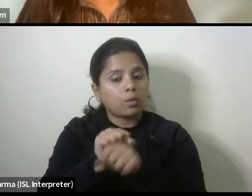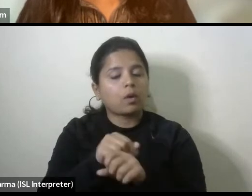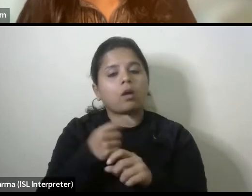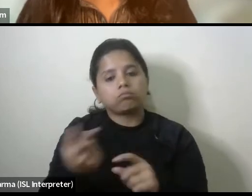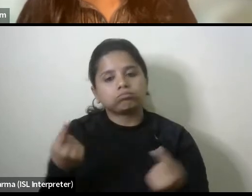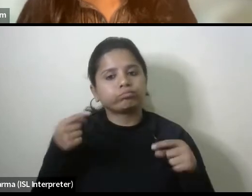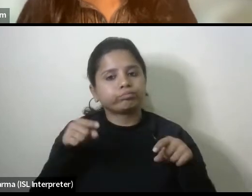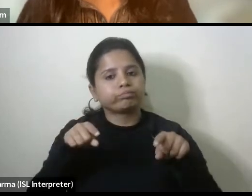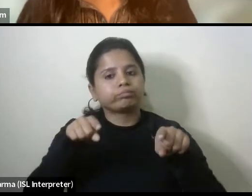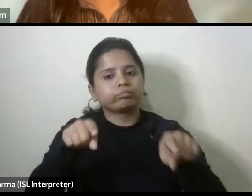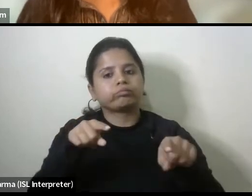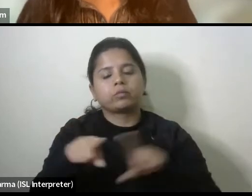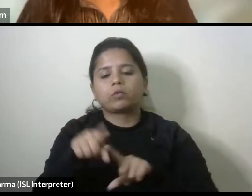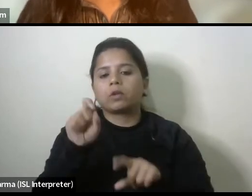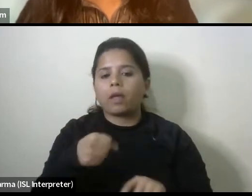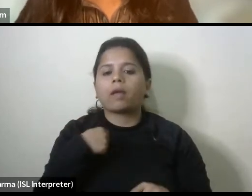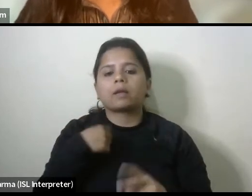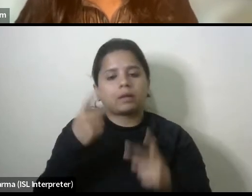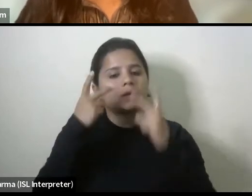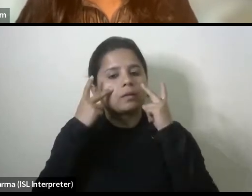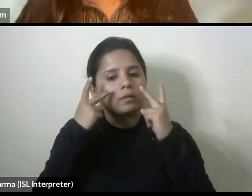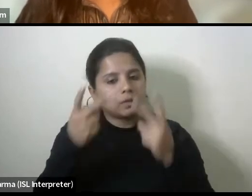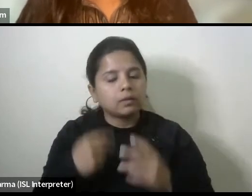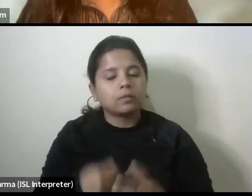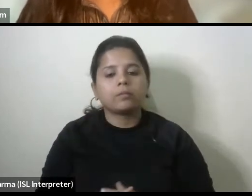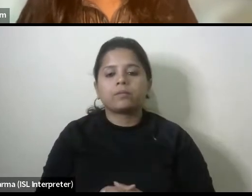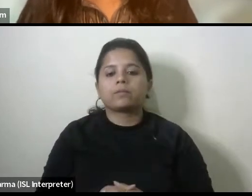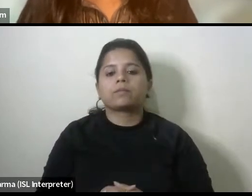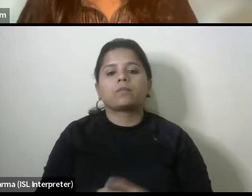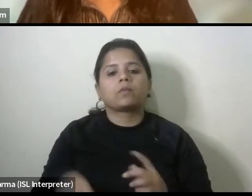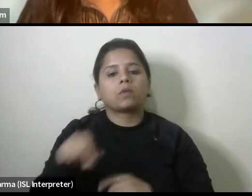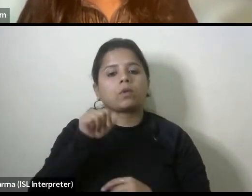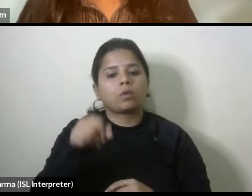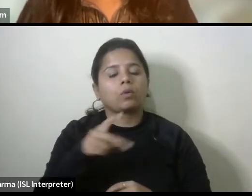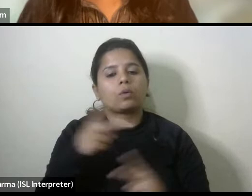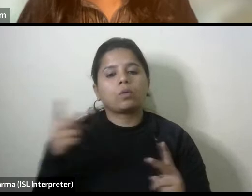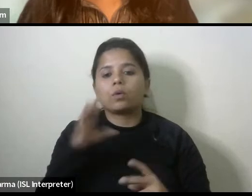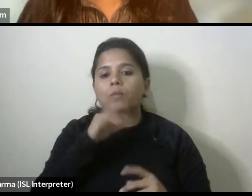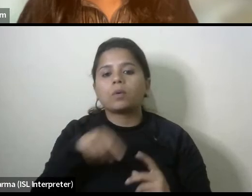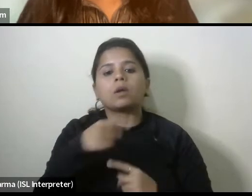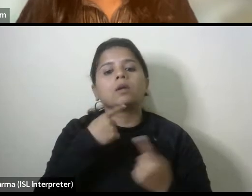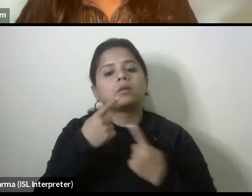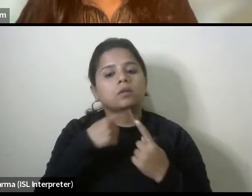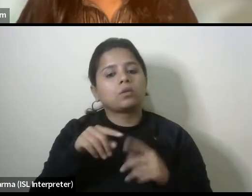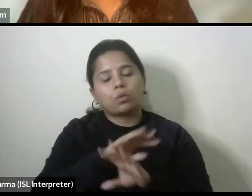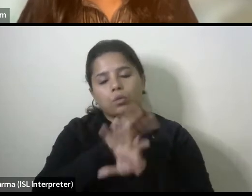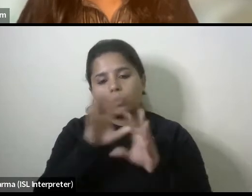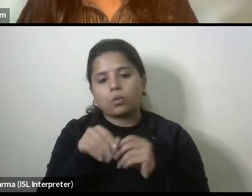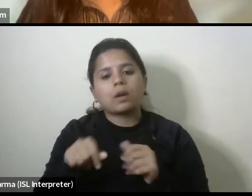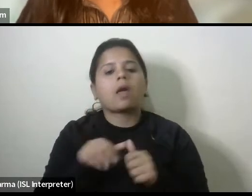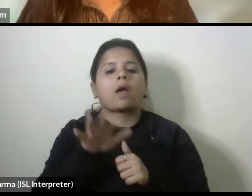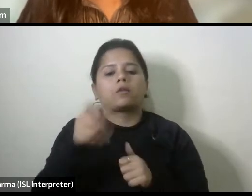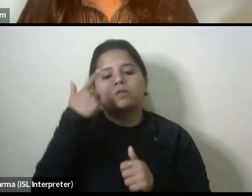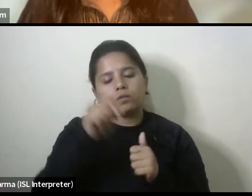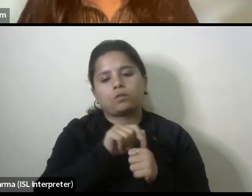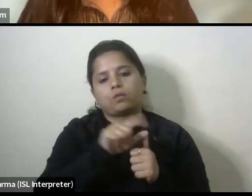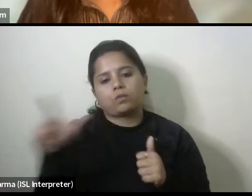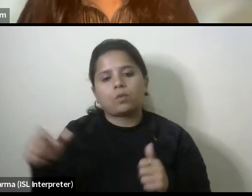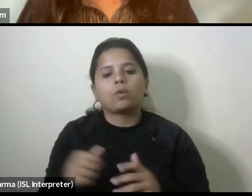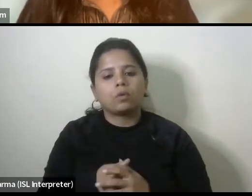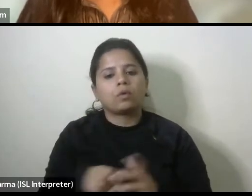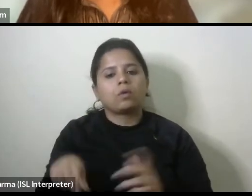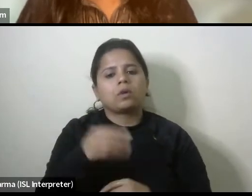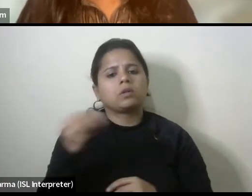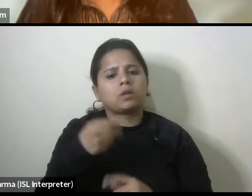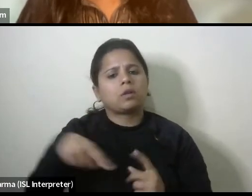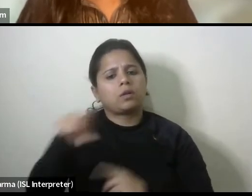that is when we can really see uh you know seamless access happening for all one of the examples i think uh some